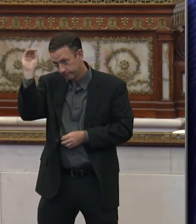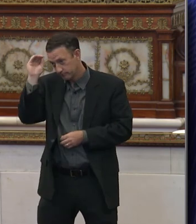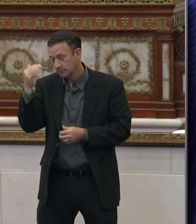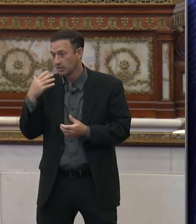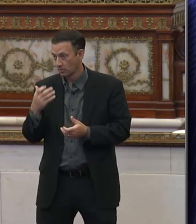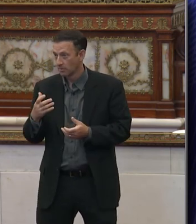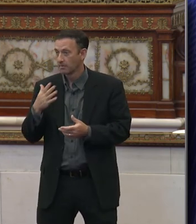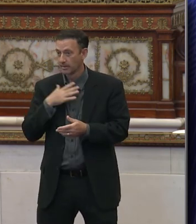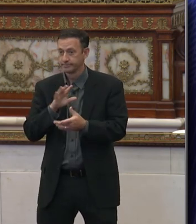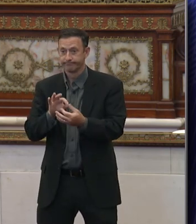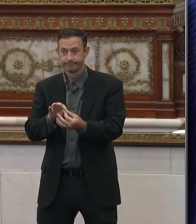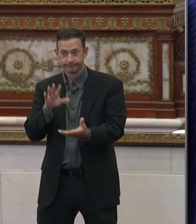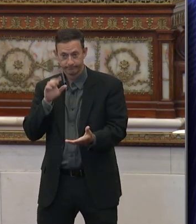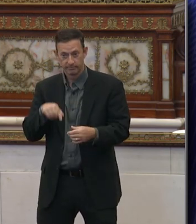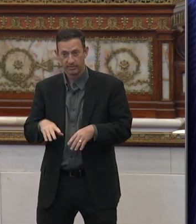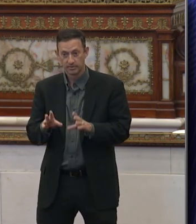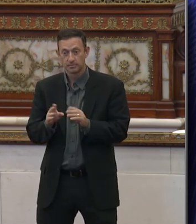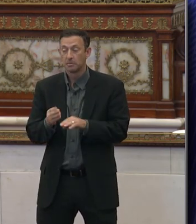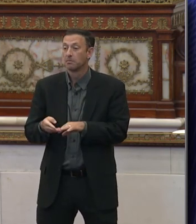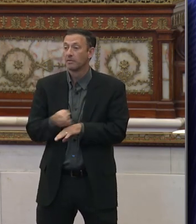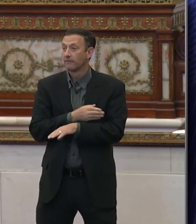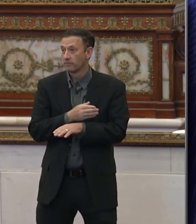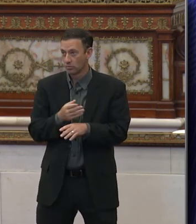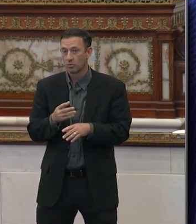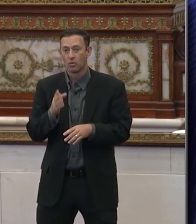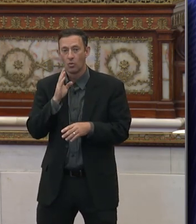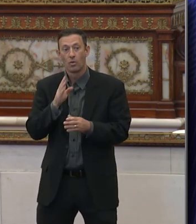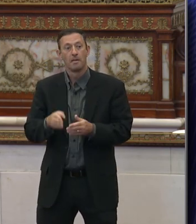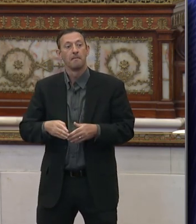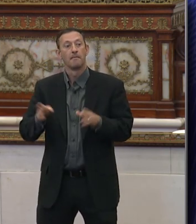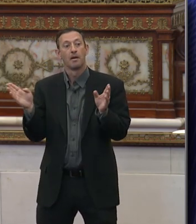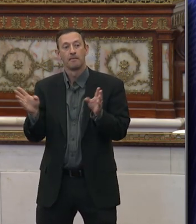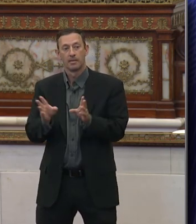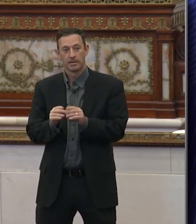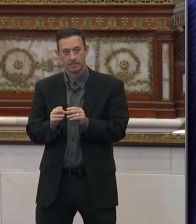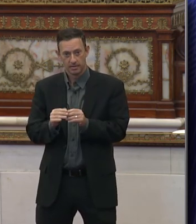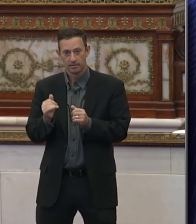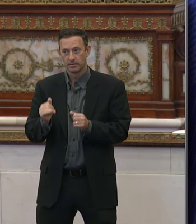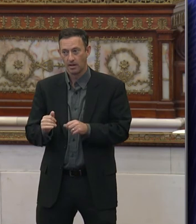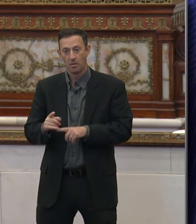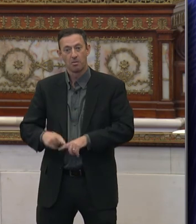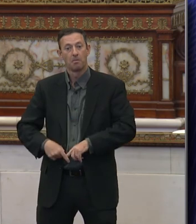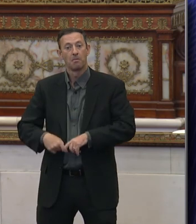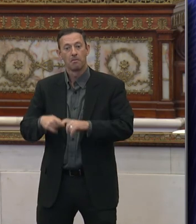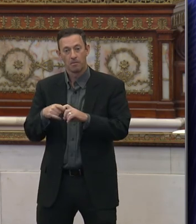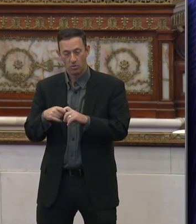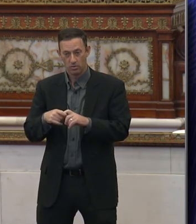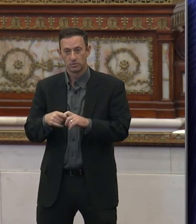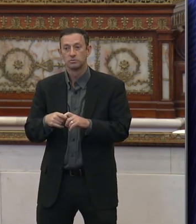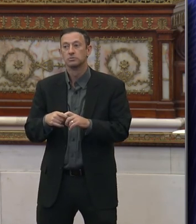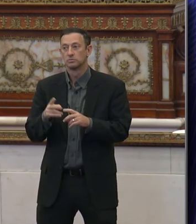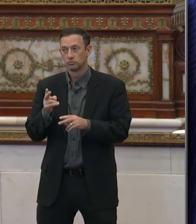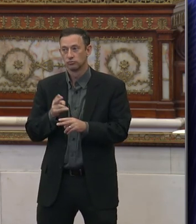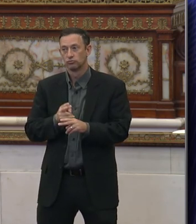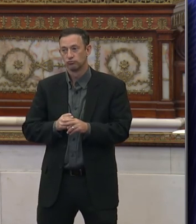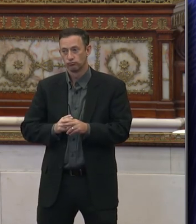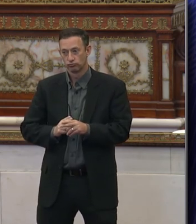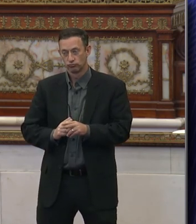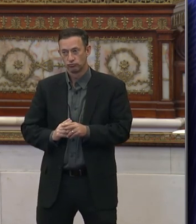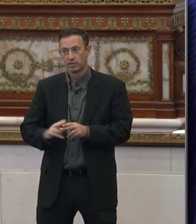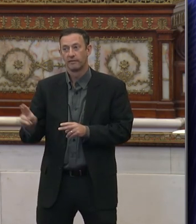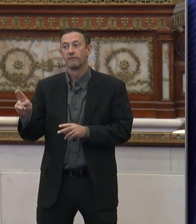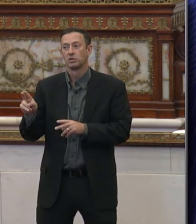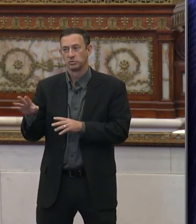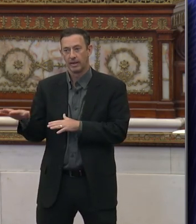to please disconnect from the meeting before we go into our public meeting. And we will now pause the proceedings briefly as you